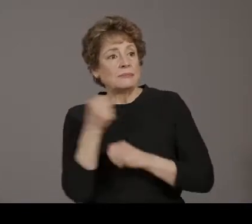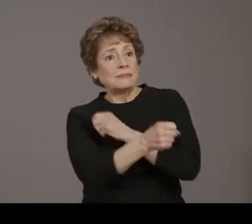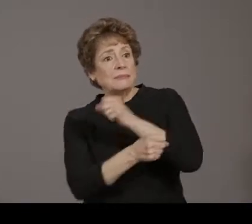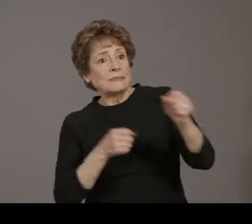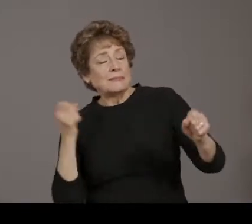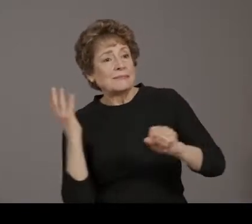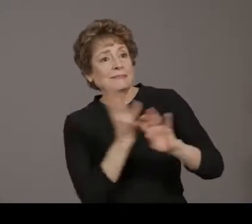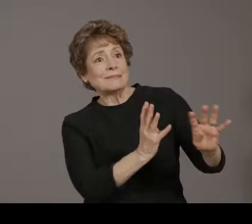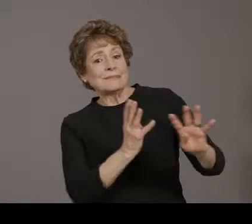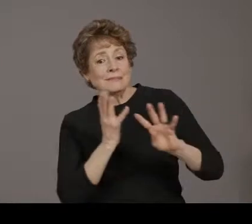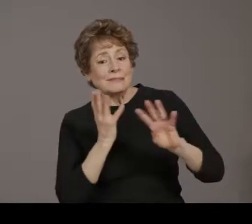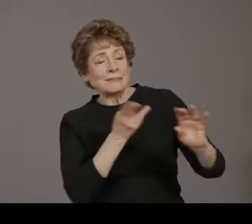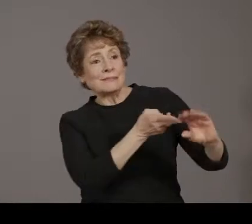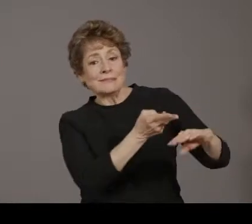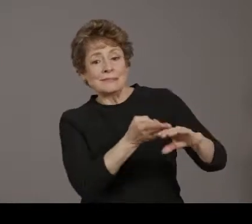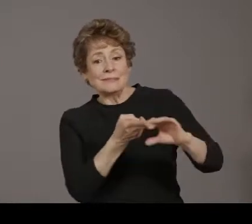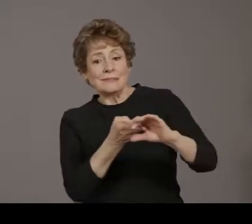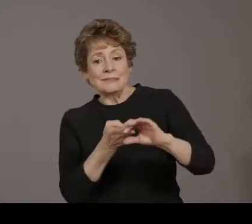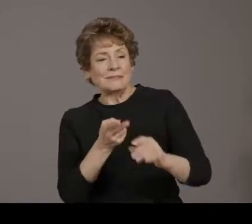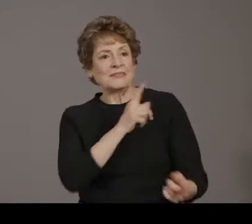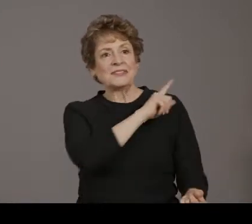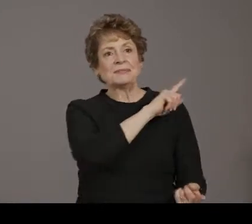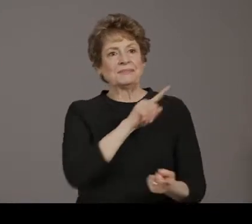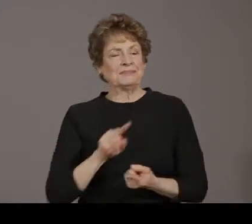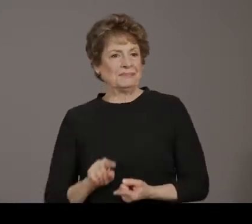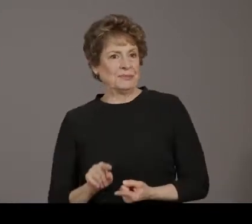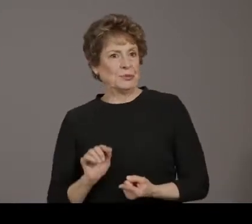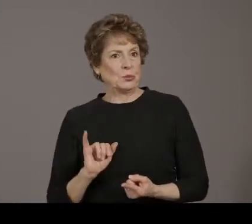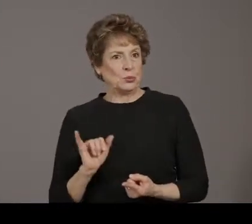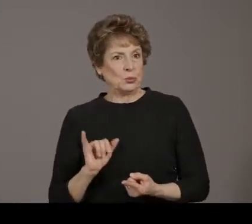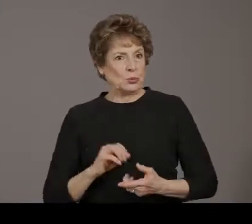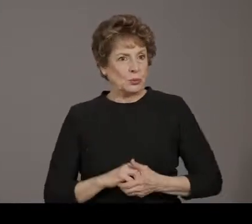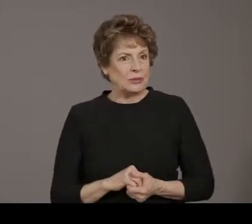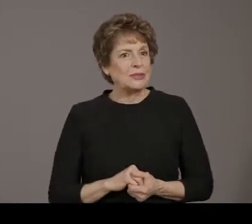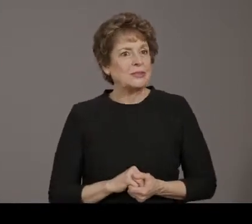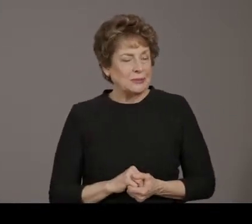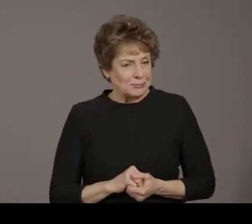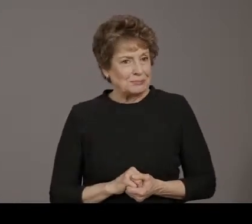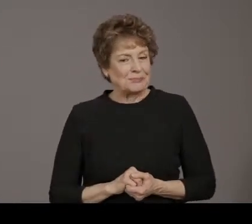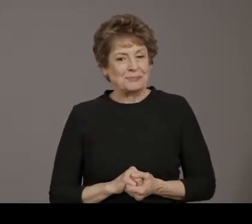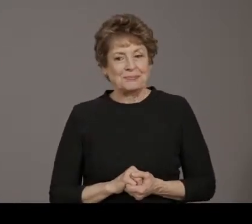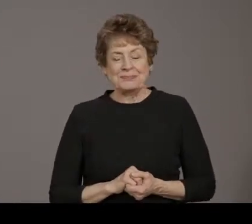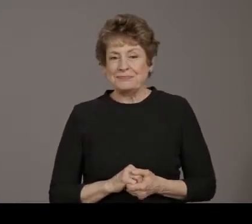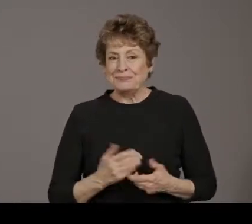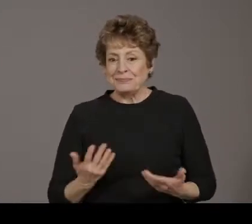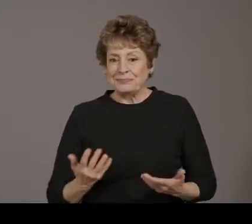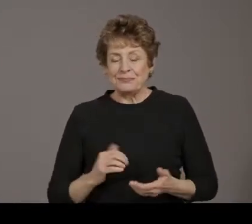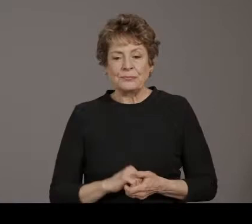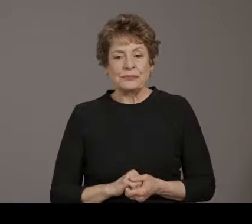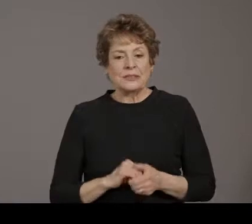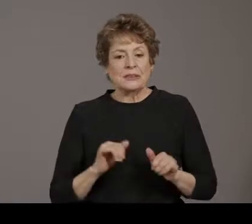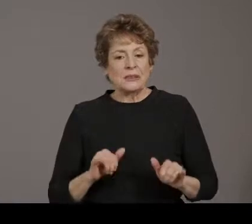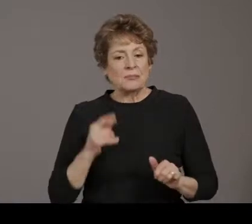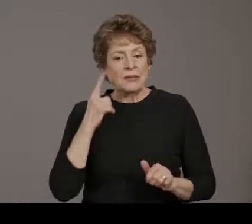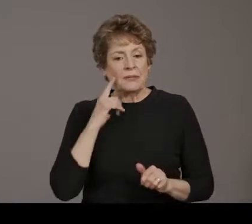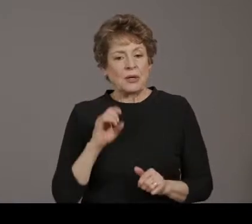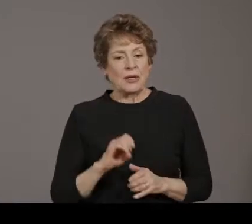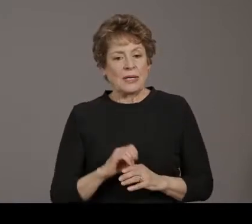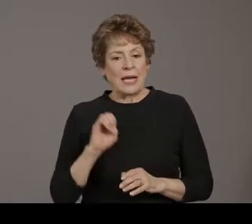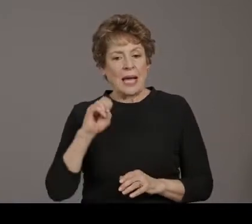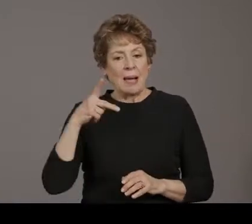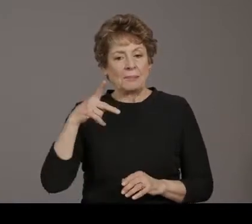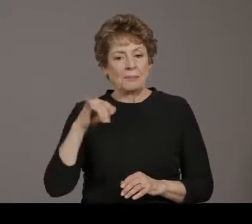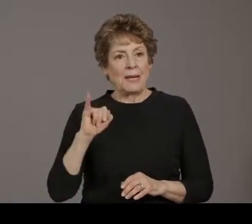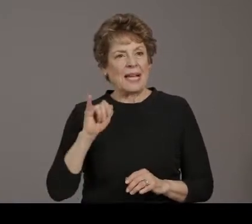Not a lot of change to our epi curve, except it continues to go down. This is included in our weekly PDF